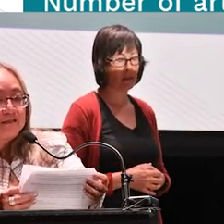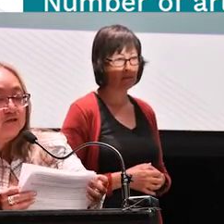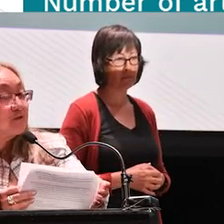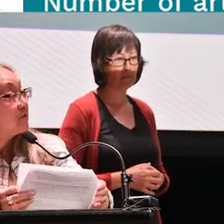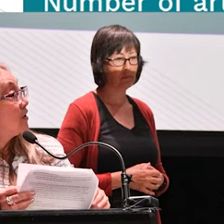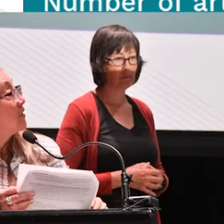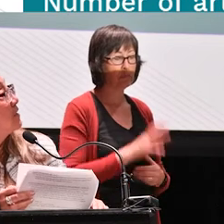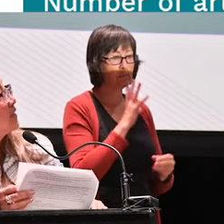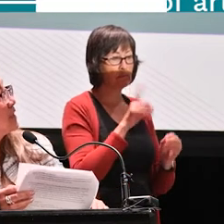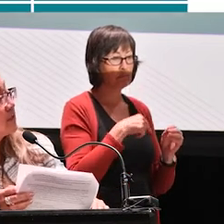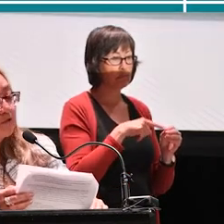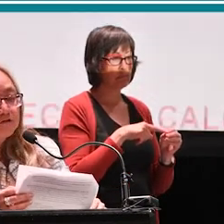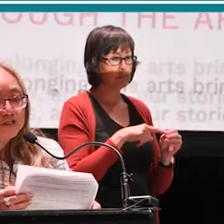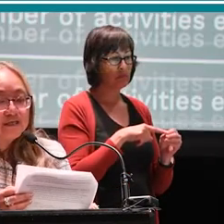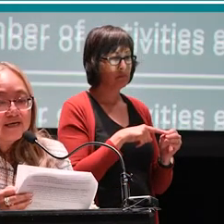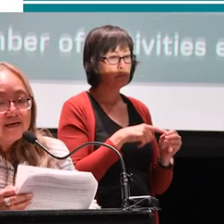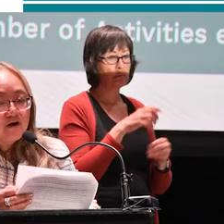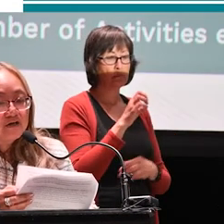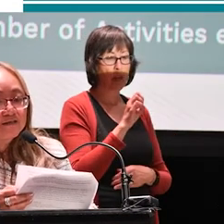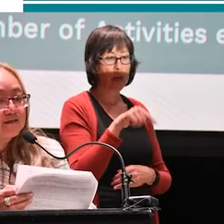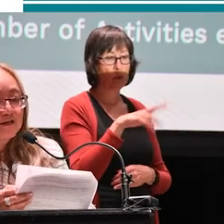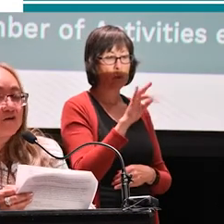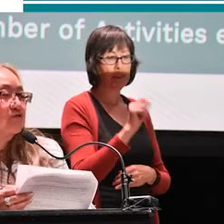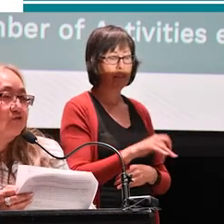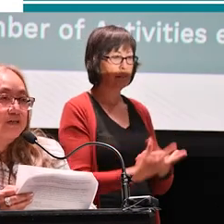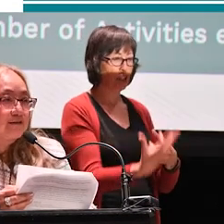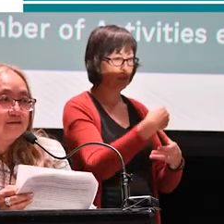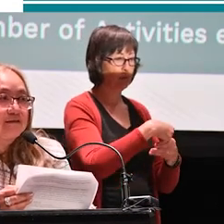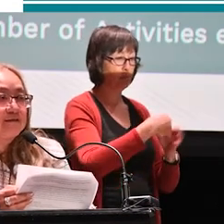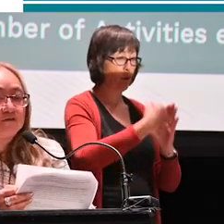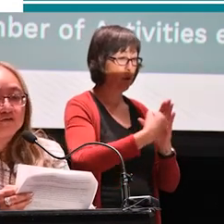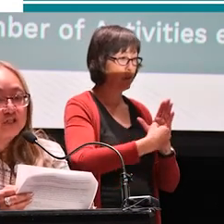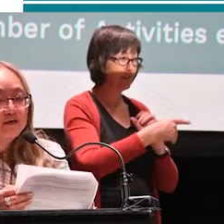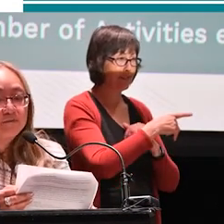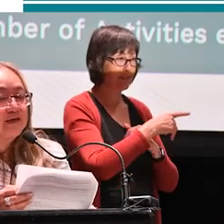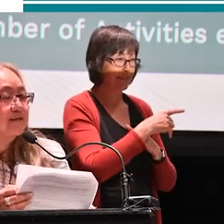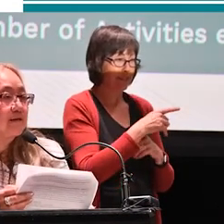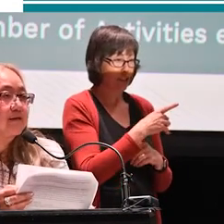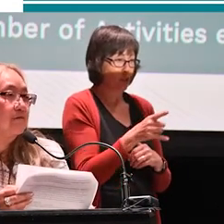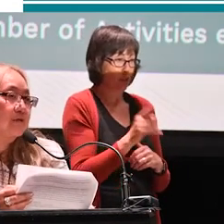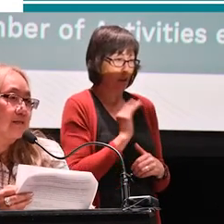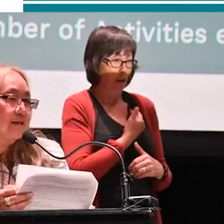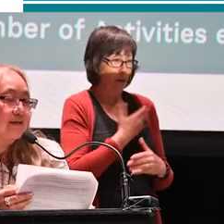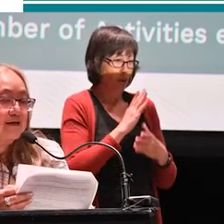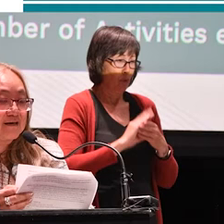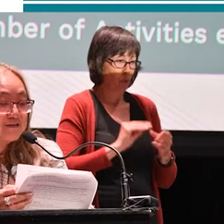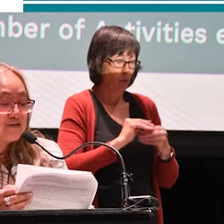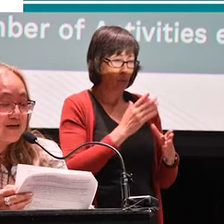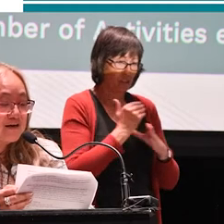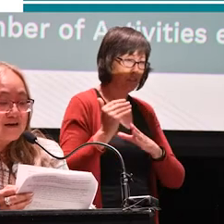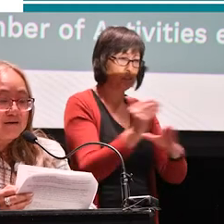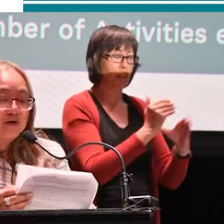In terms of our equity and inclusion, artists tell our story. You shape the identity of our city. And